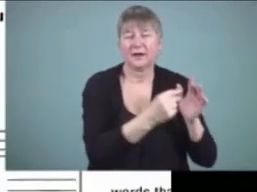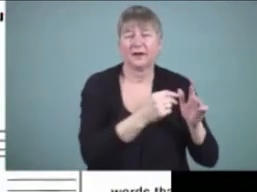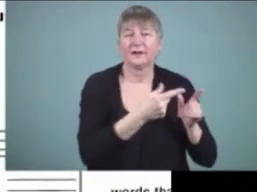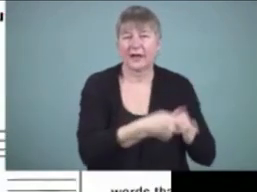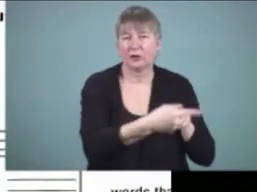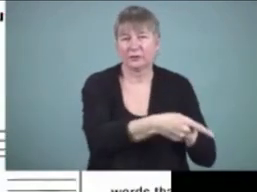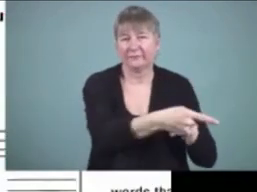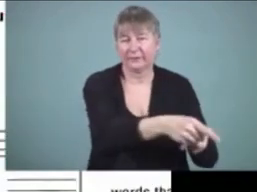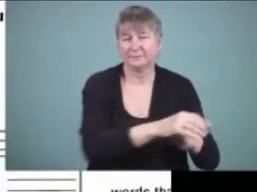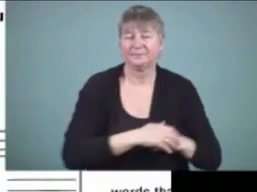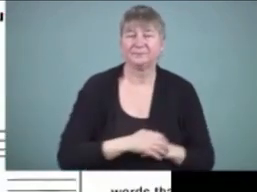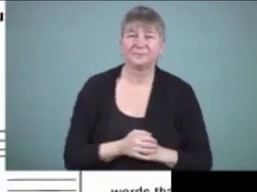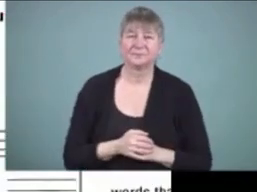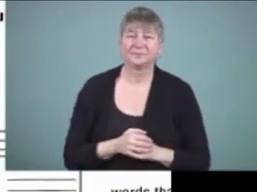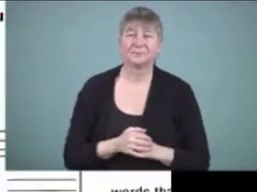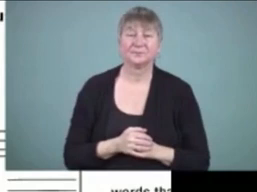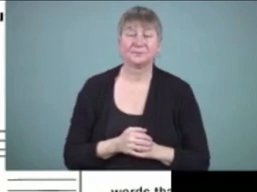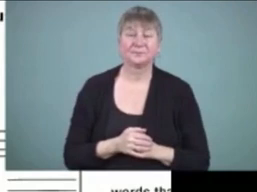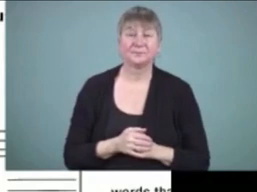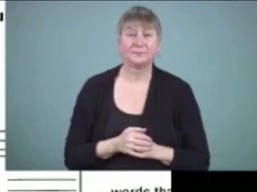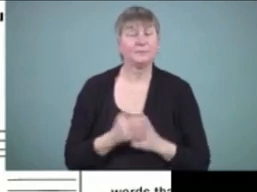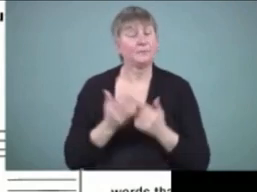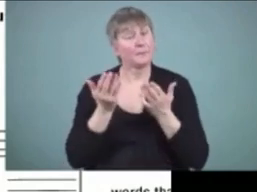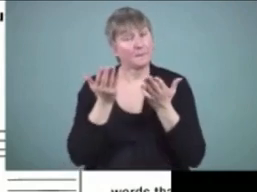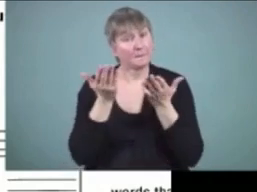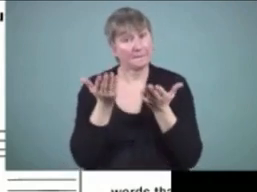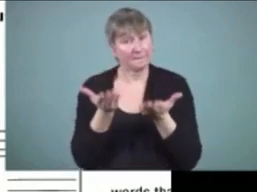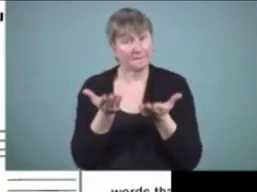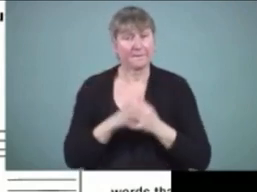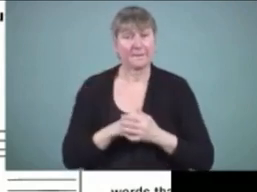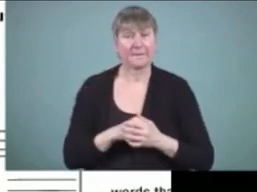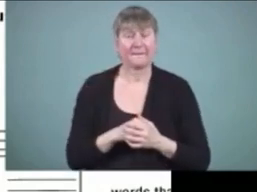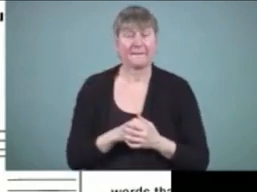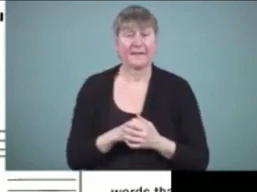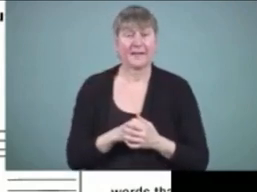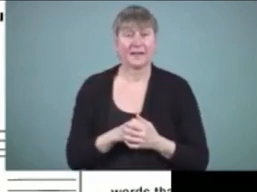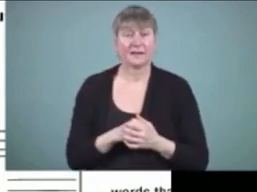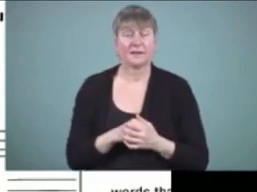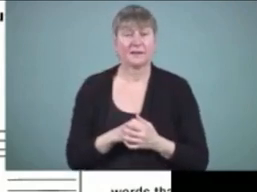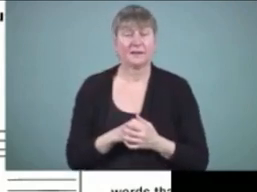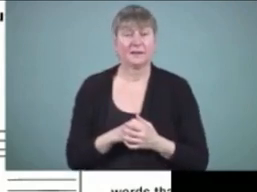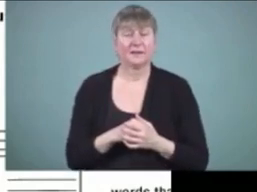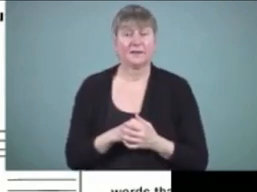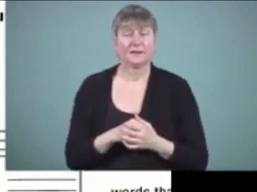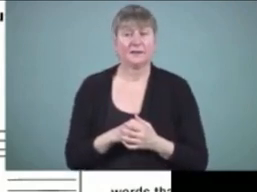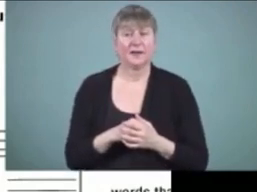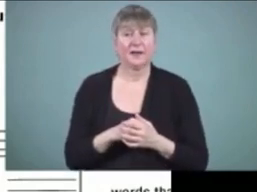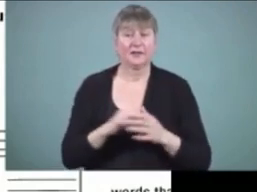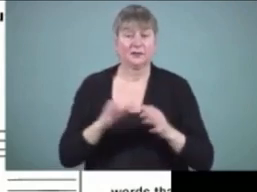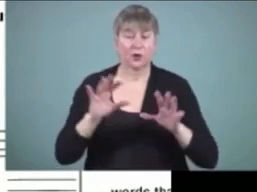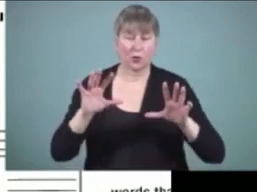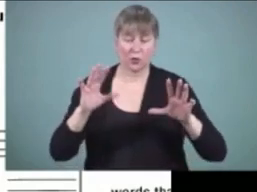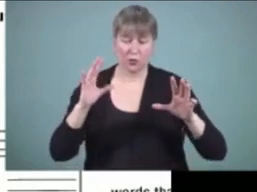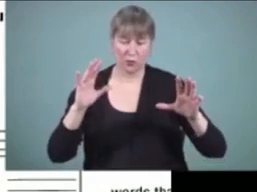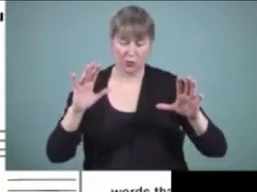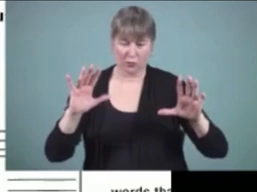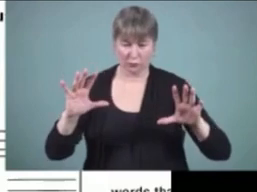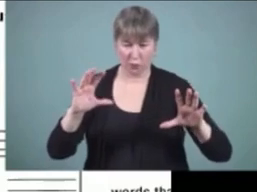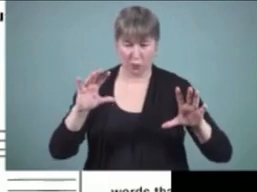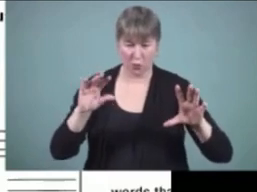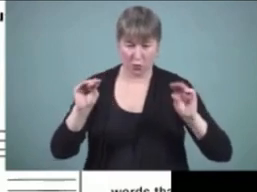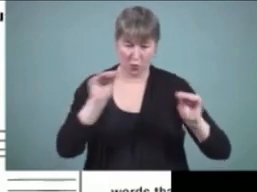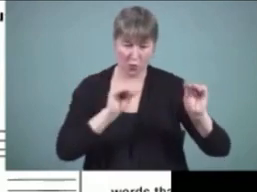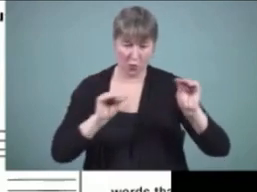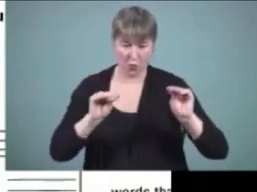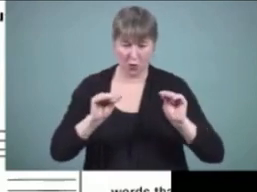you can see how you could use um one of these uh graphic organizers not only to plan